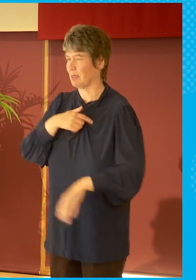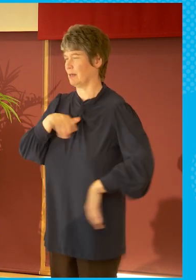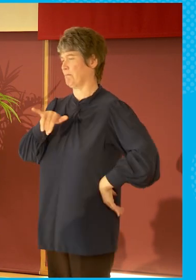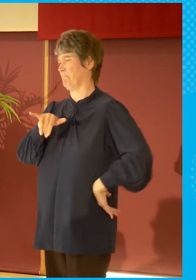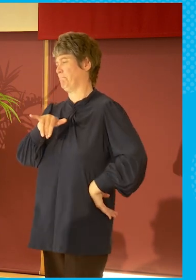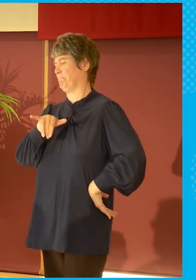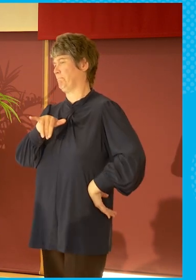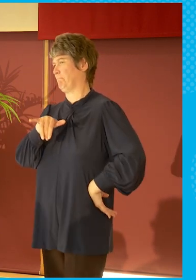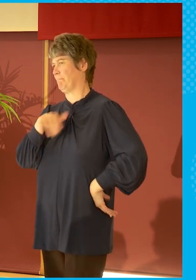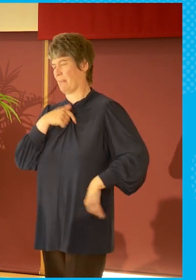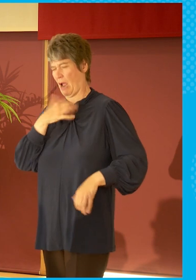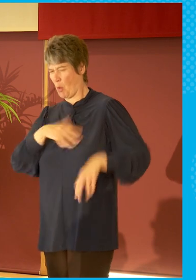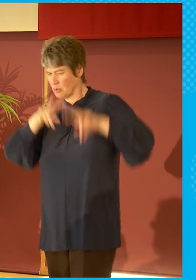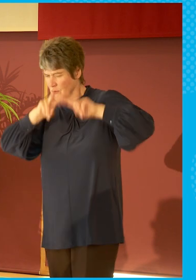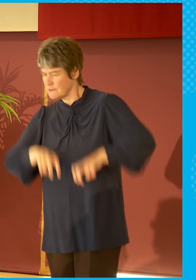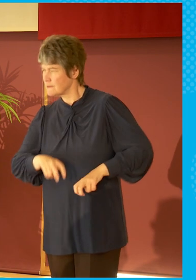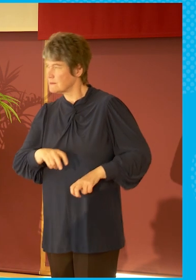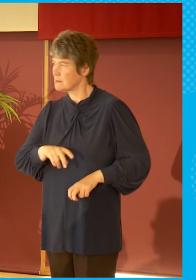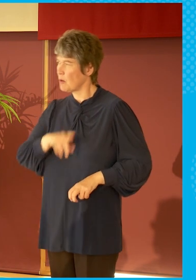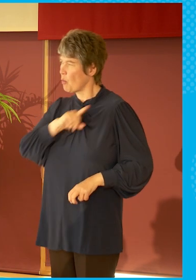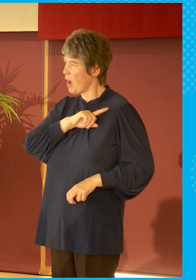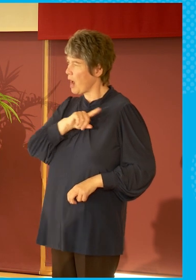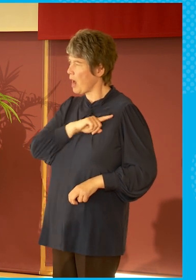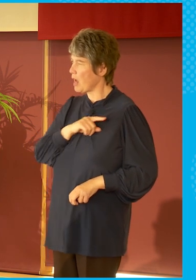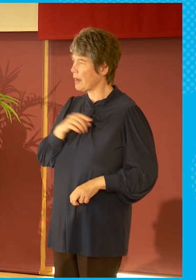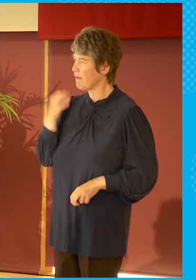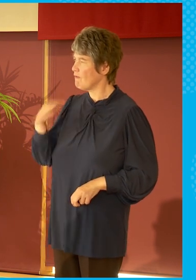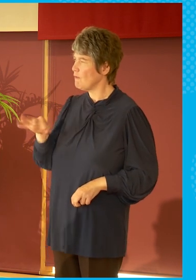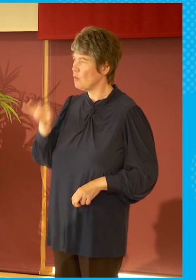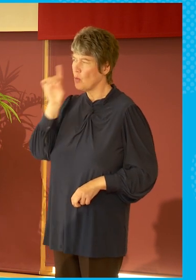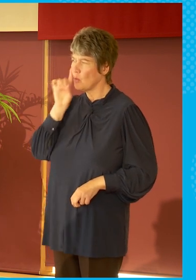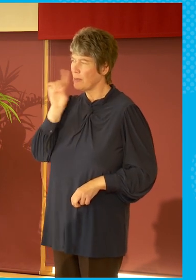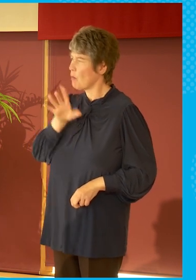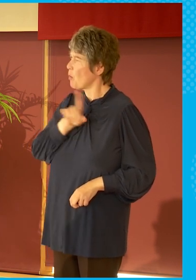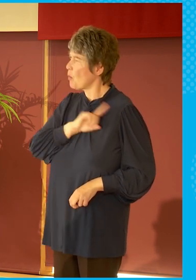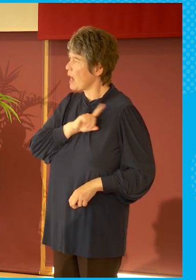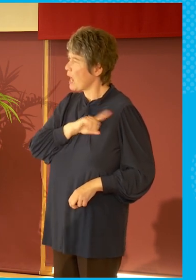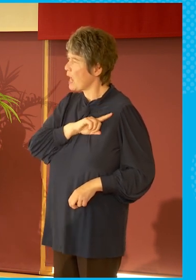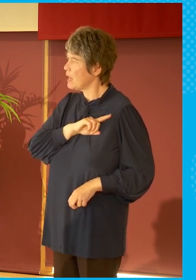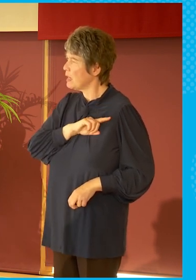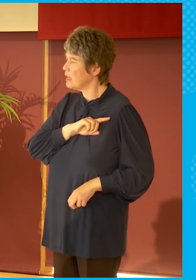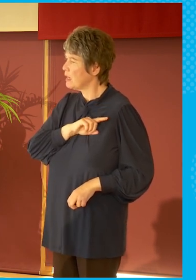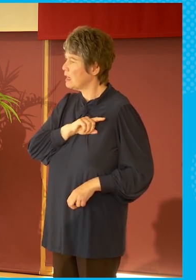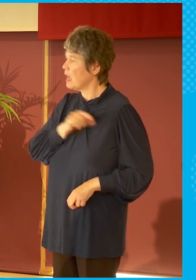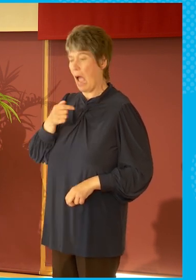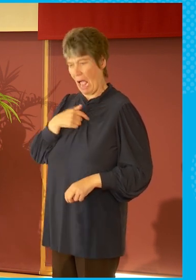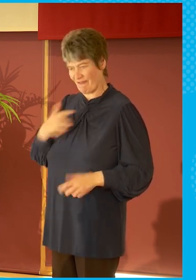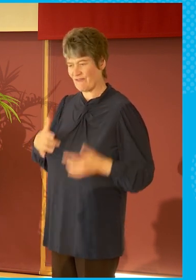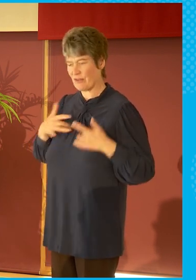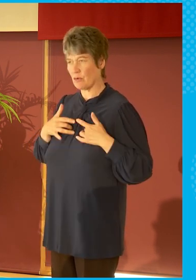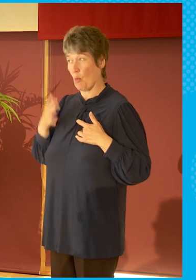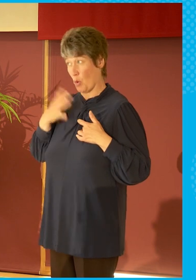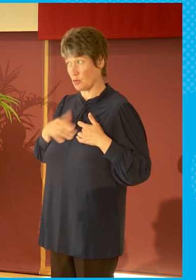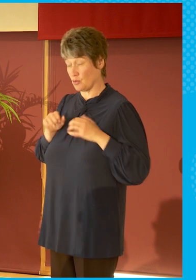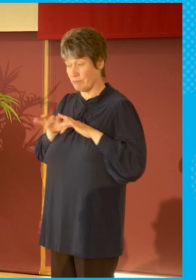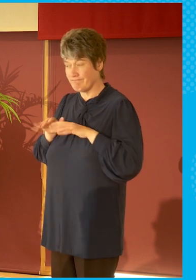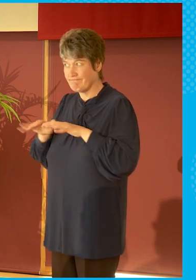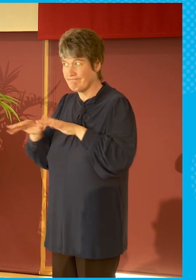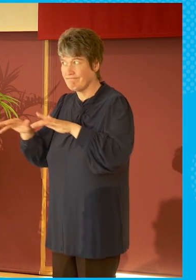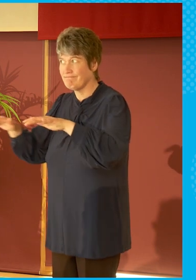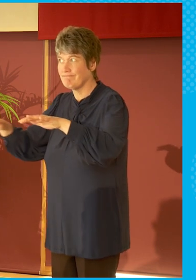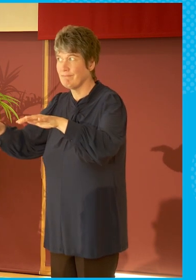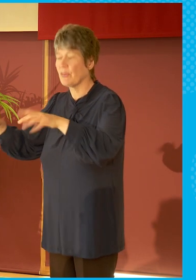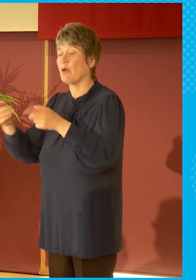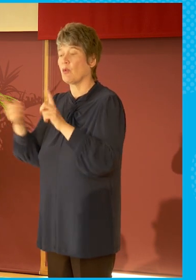also, you know, how do we ensure that we are growing our contacts? So we ran what's called an Expert Voices